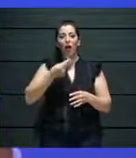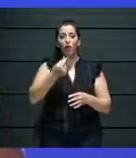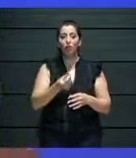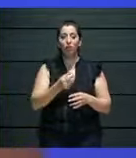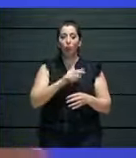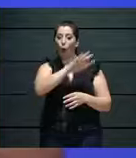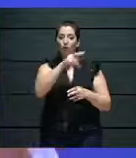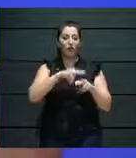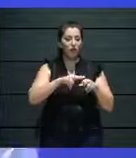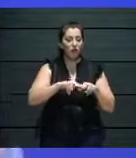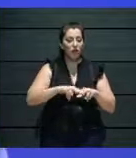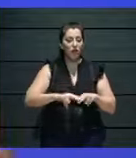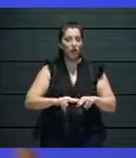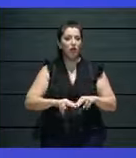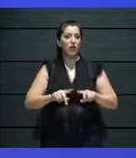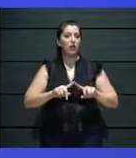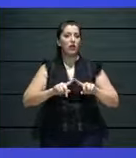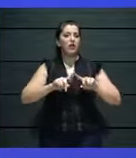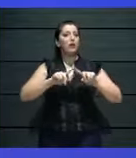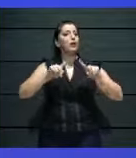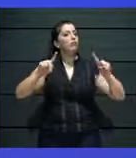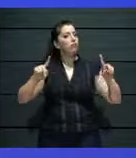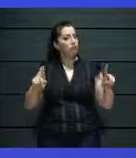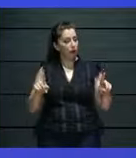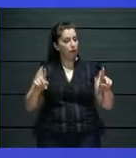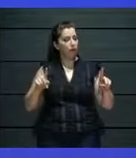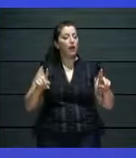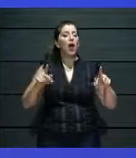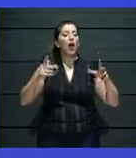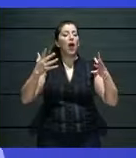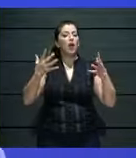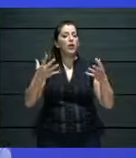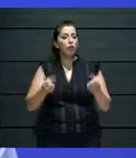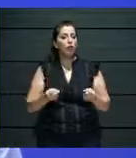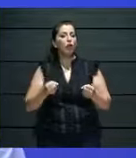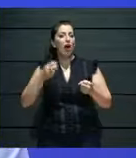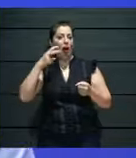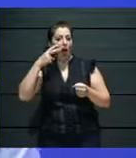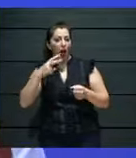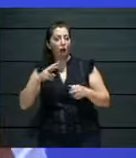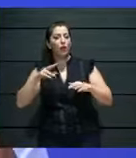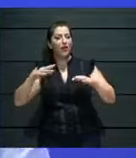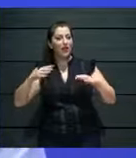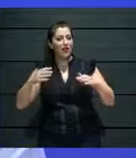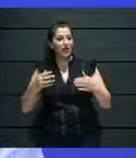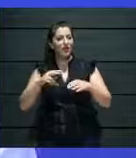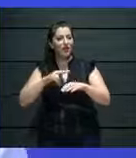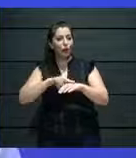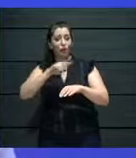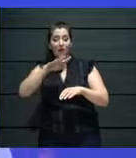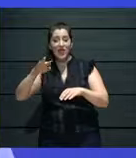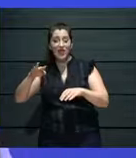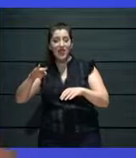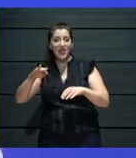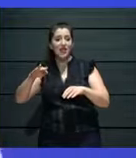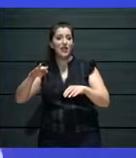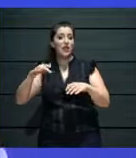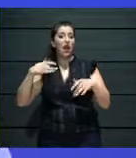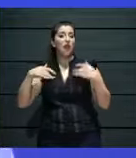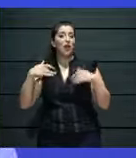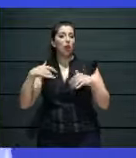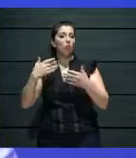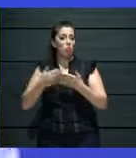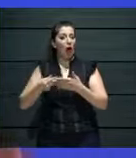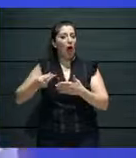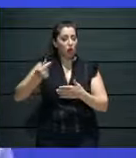mind, I say a new broadcast media. For the simple fact that we have to go through an educational process.